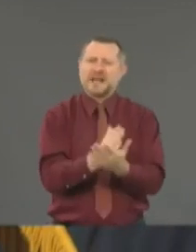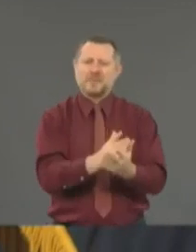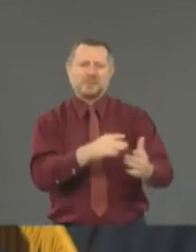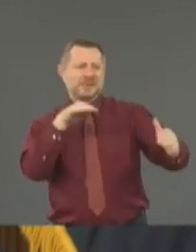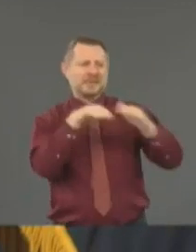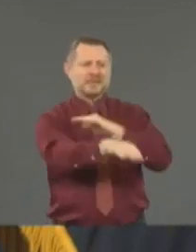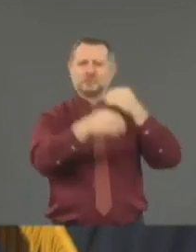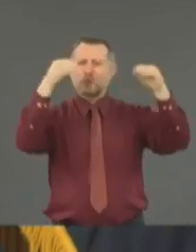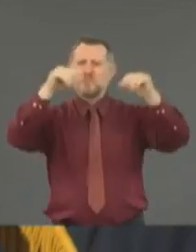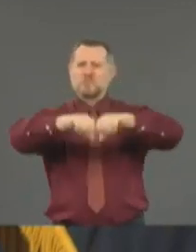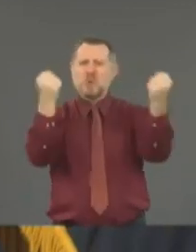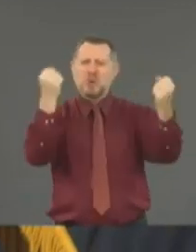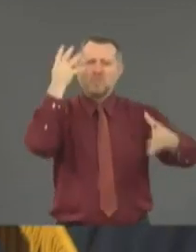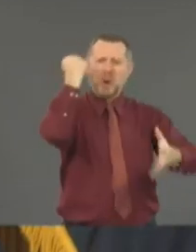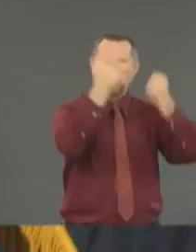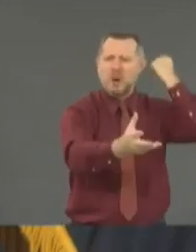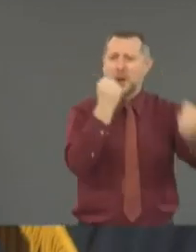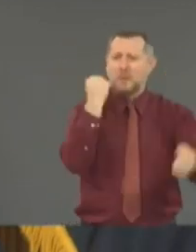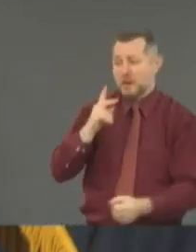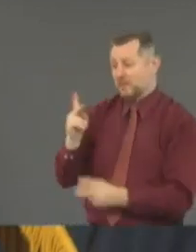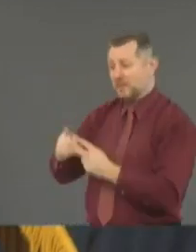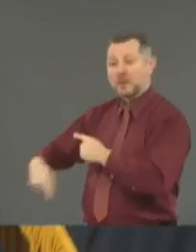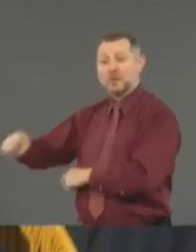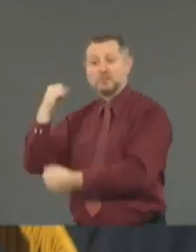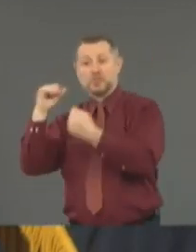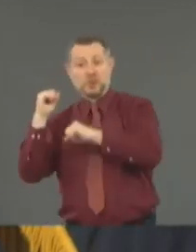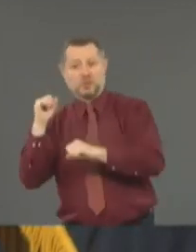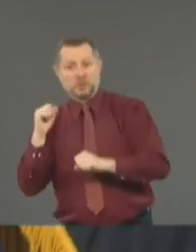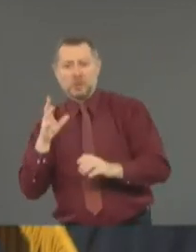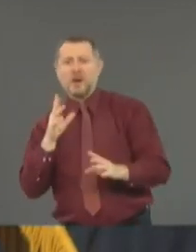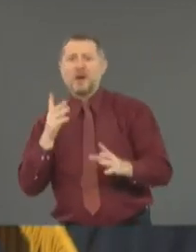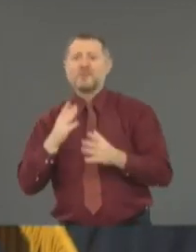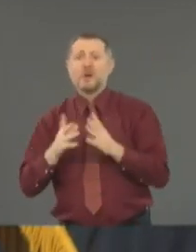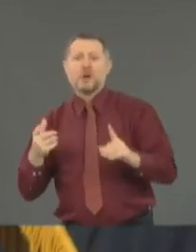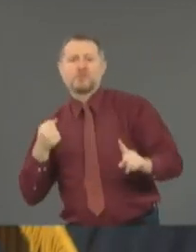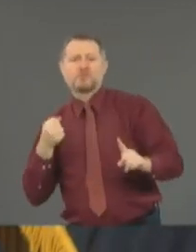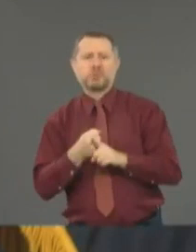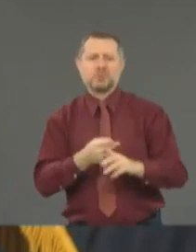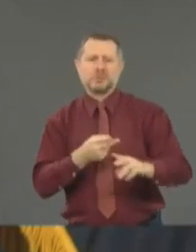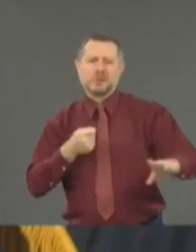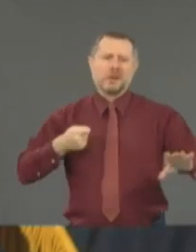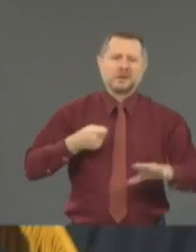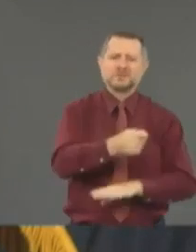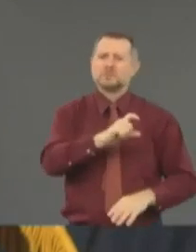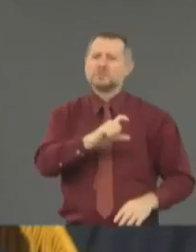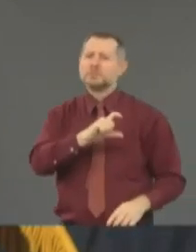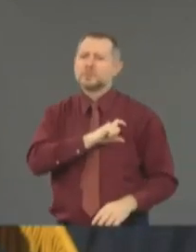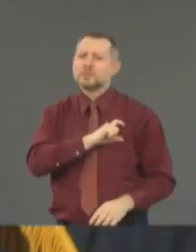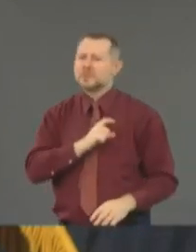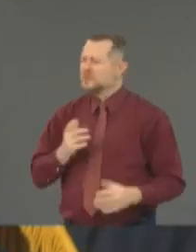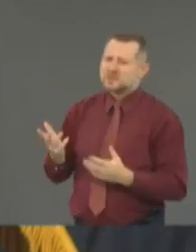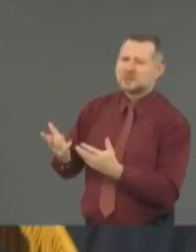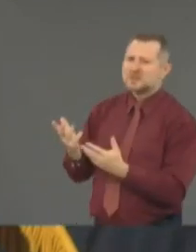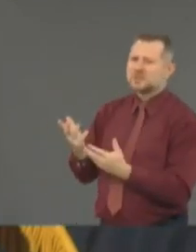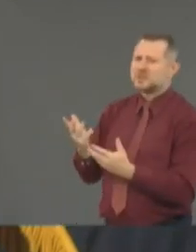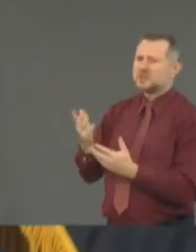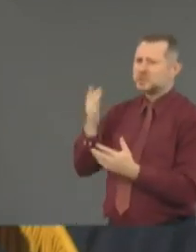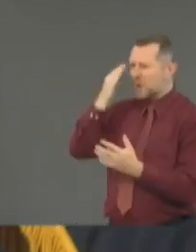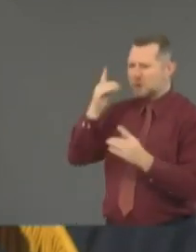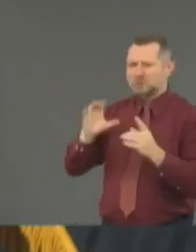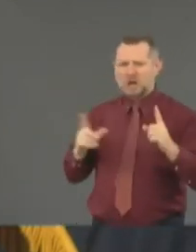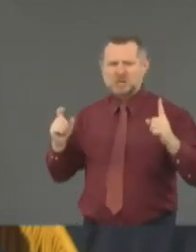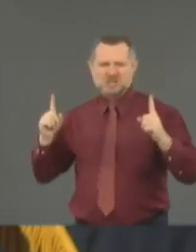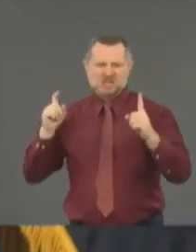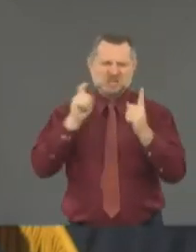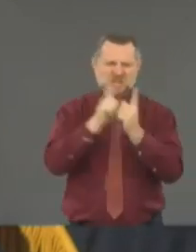People attack police officers? They attack police officers? You run up to a police officer? They stabbed a police officer